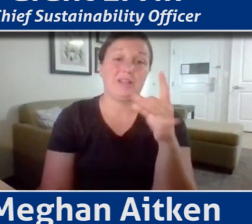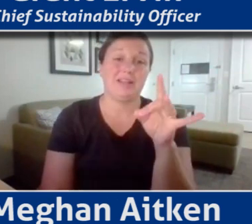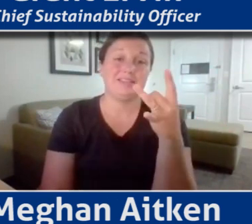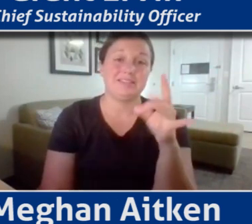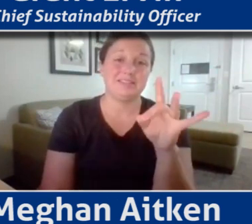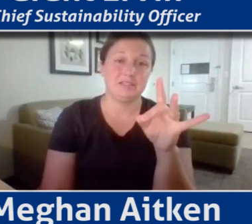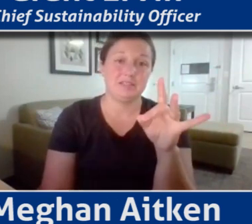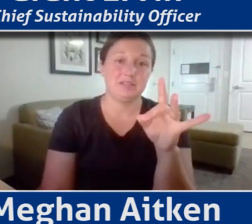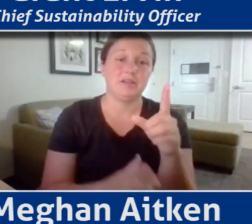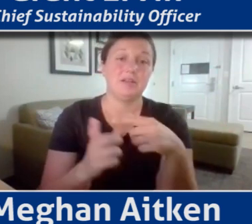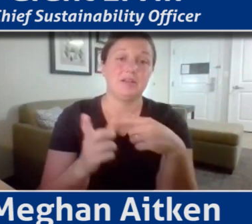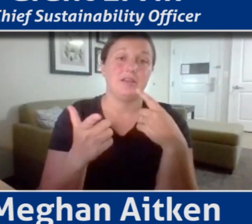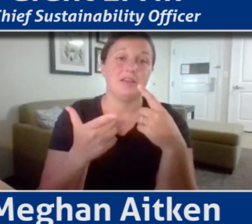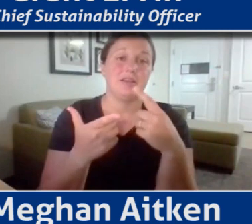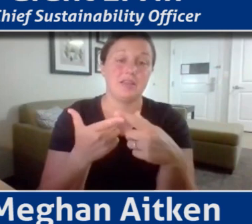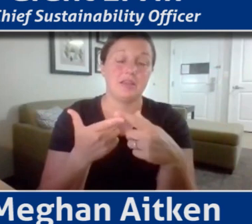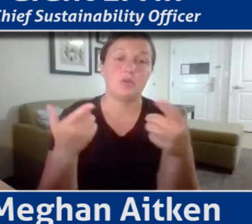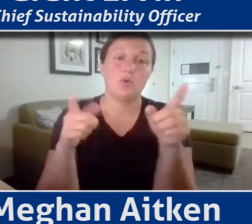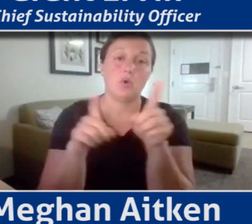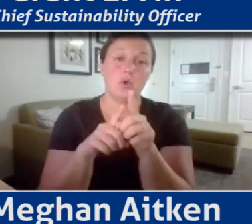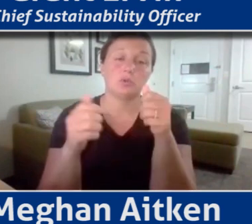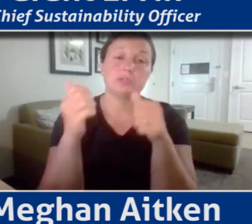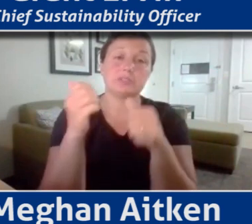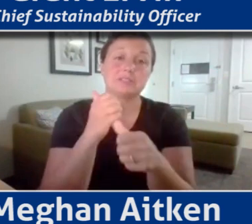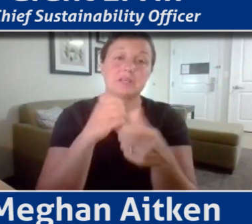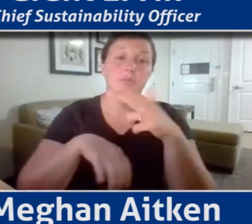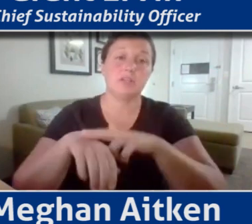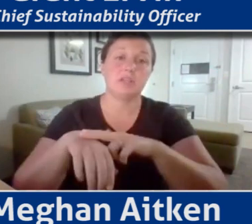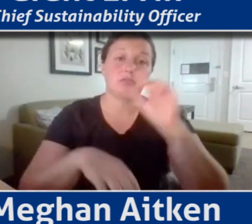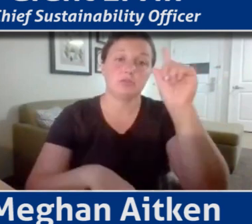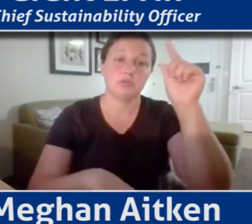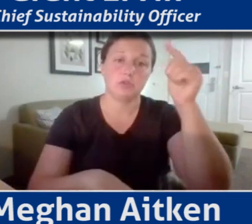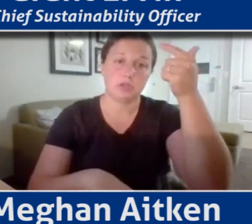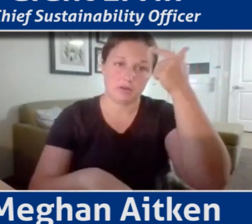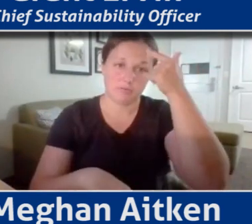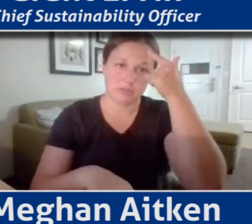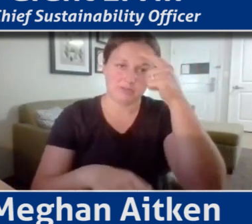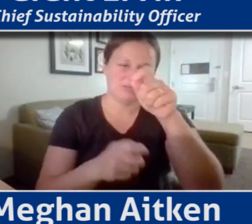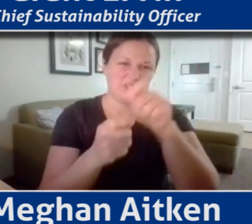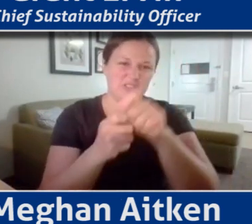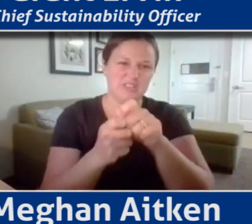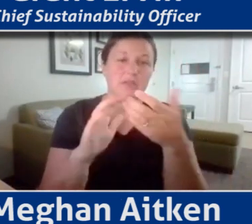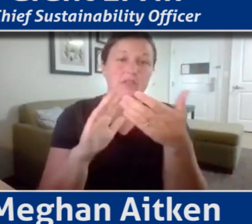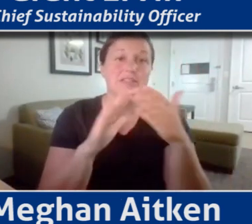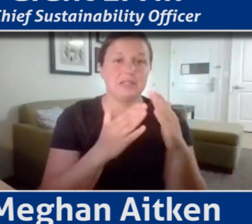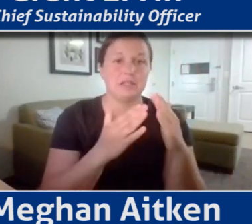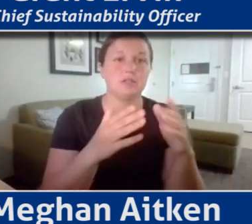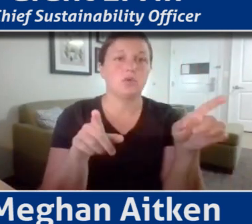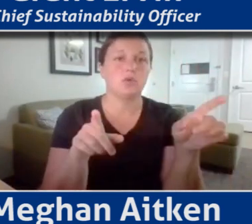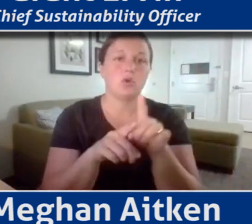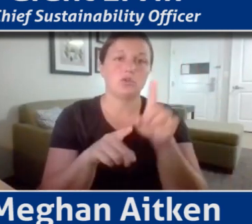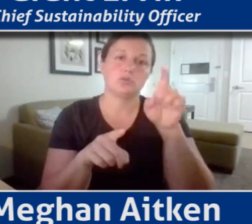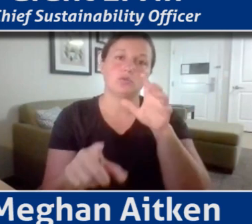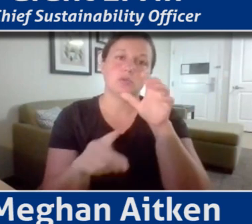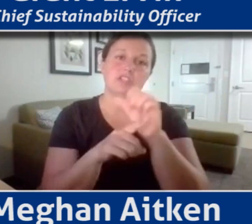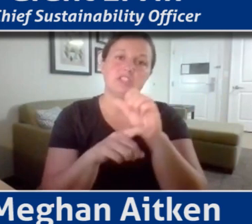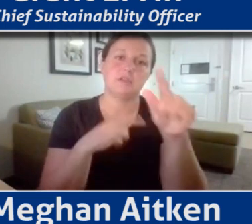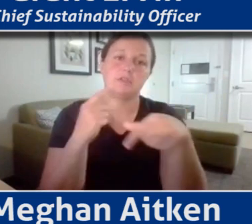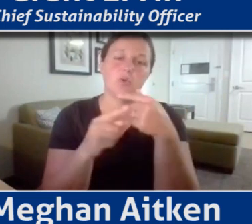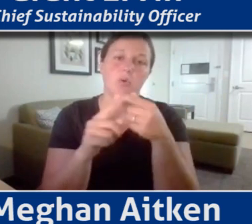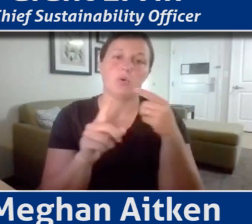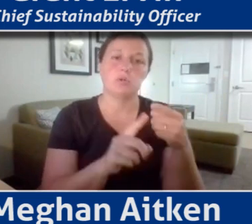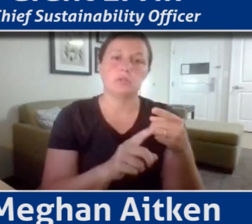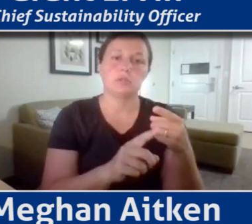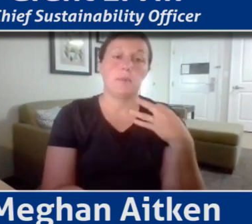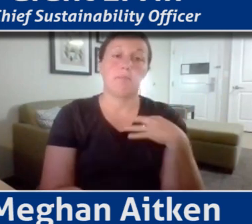governments, particular cities are to achieving the global agenda. So what the city of Pittsburgh is doing this summer